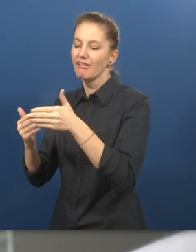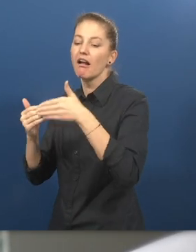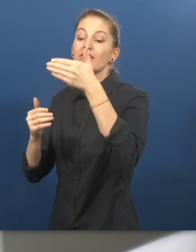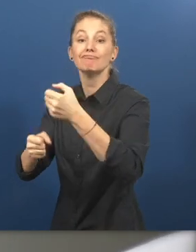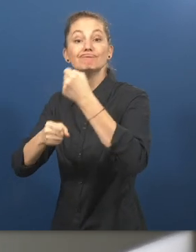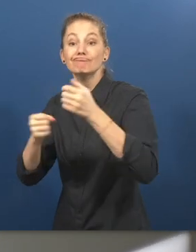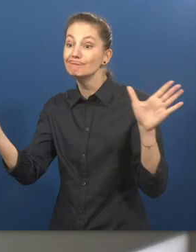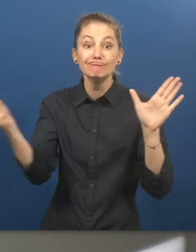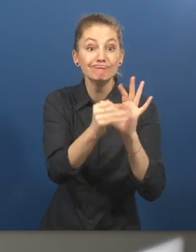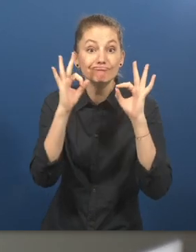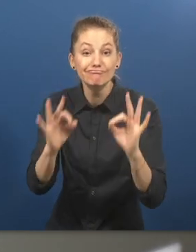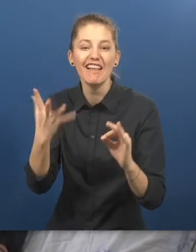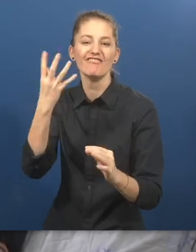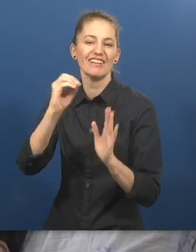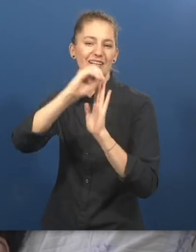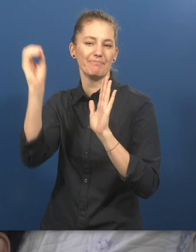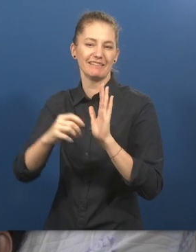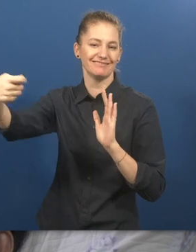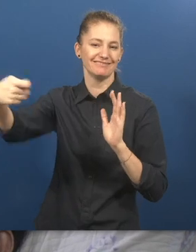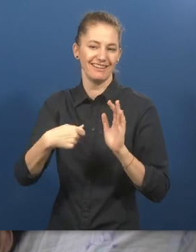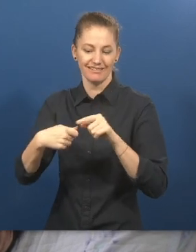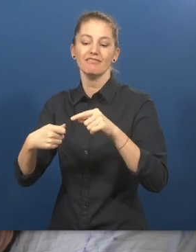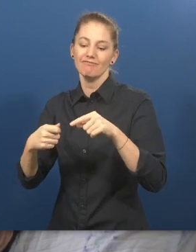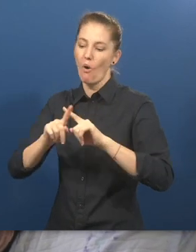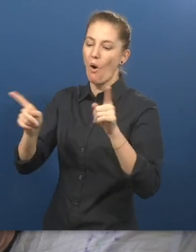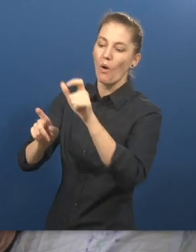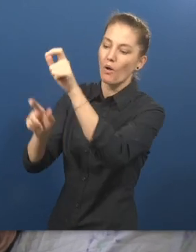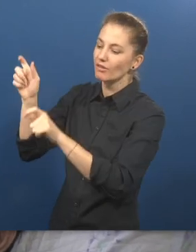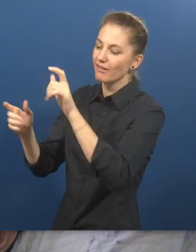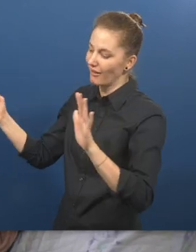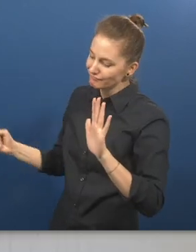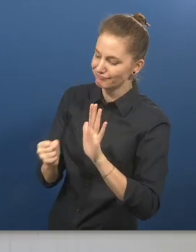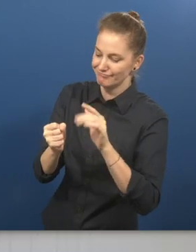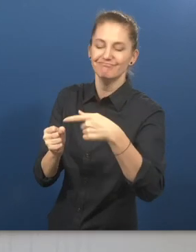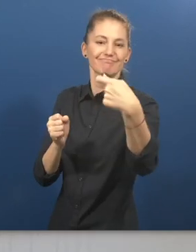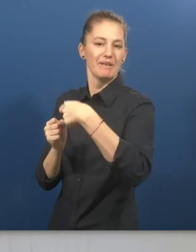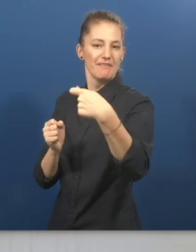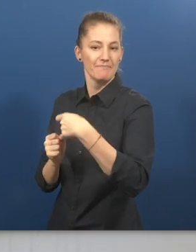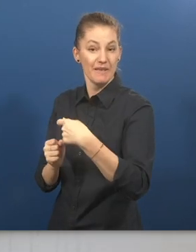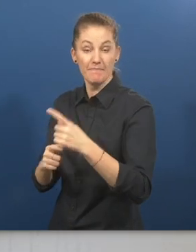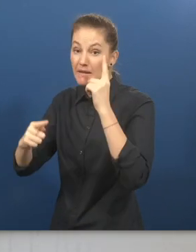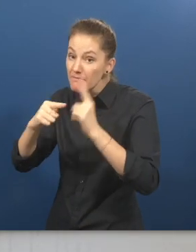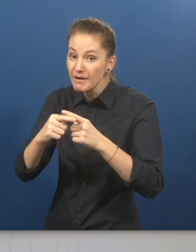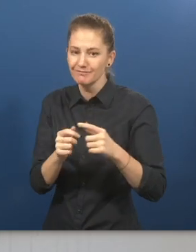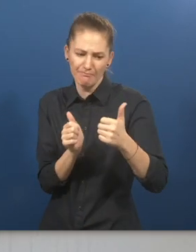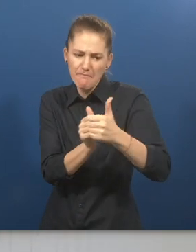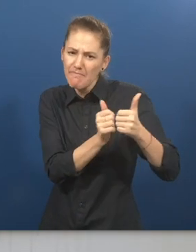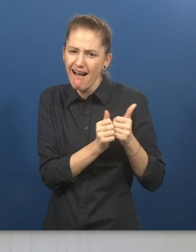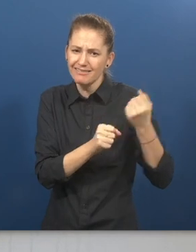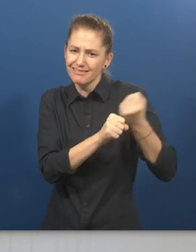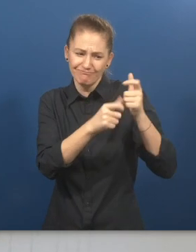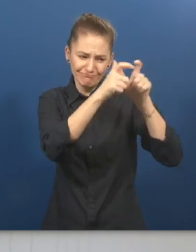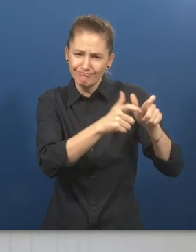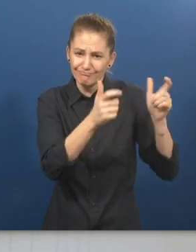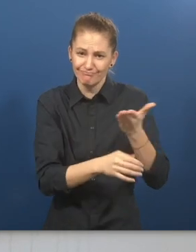Our employee and partners do not need to pay a recruitment fee when they hire people from us with the condition that they will